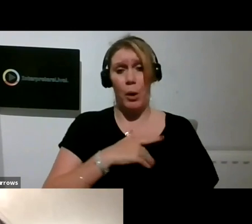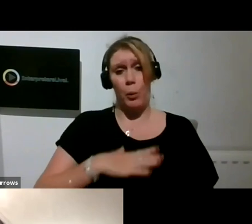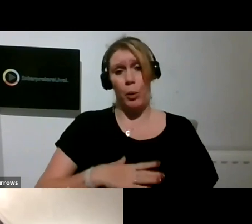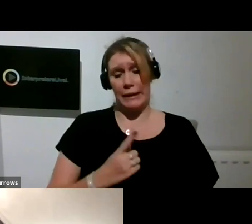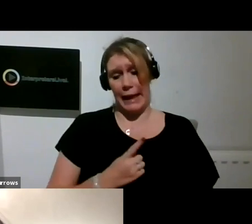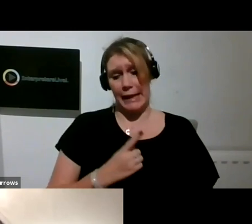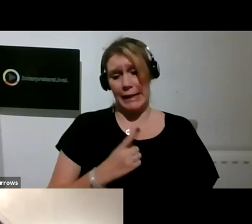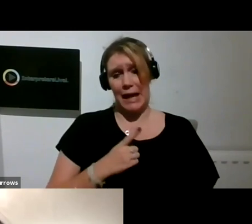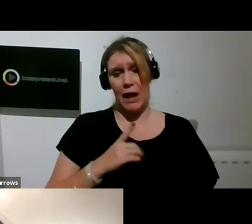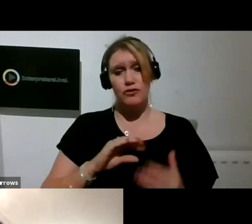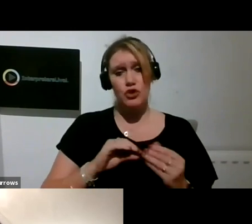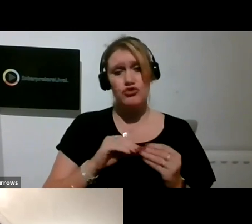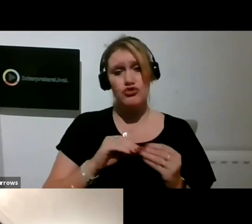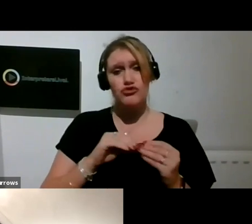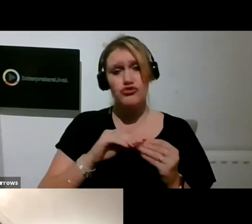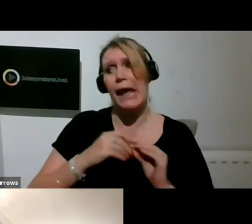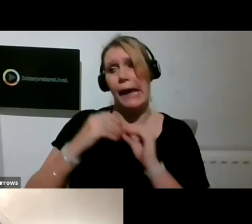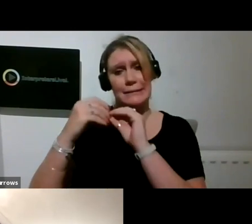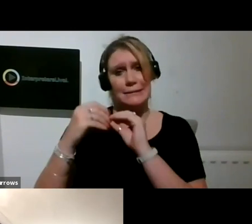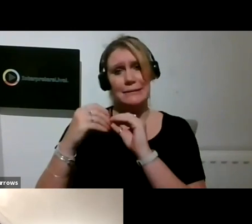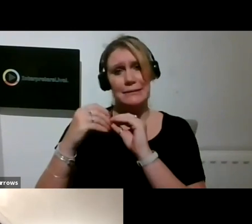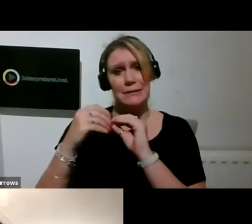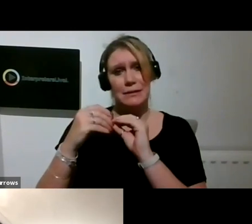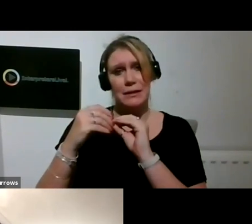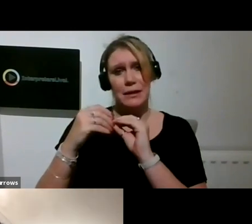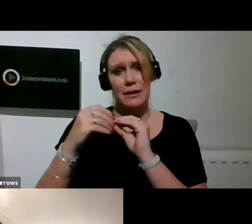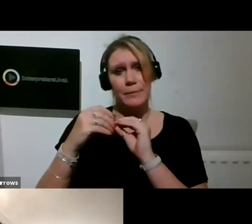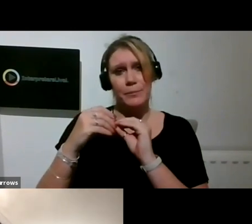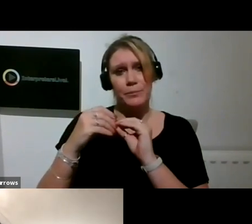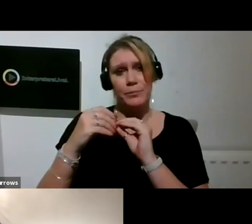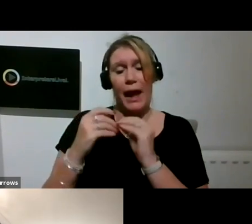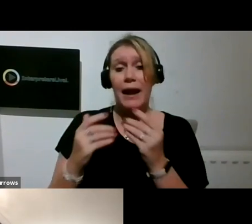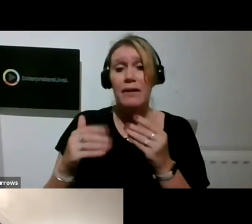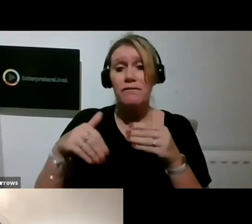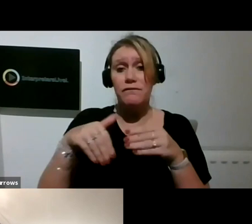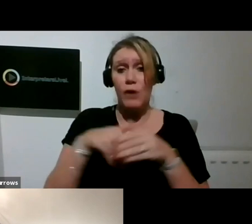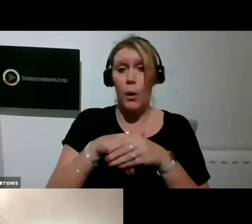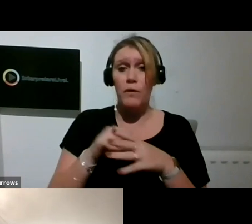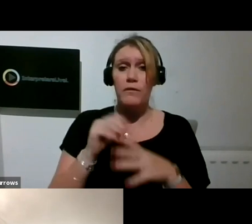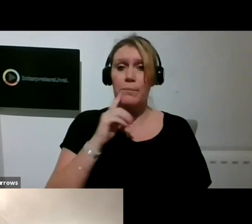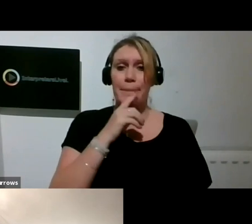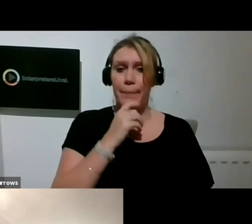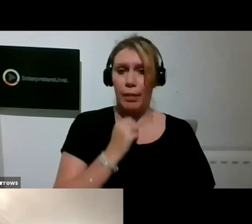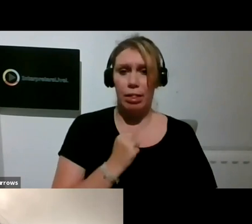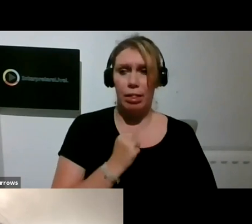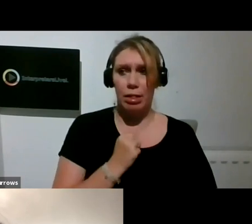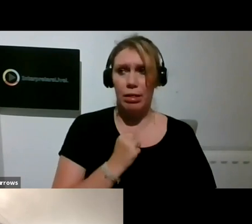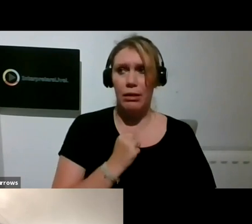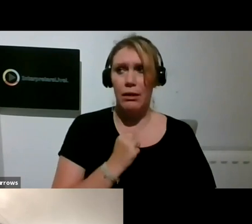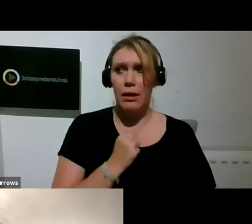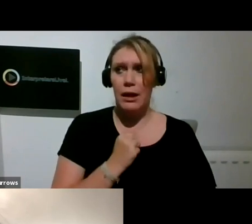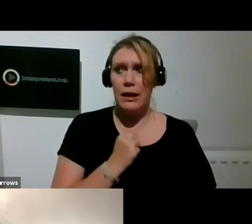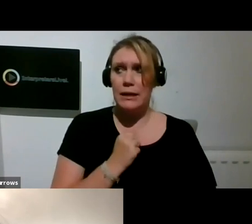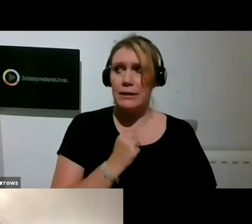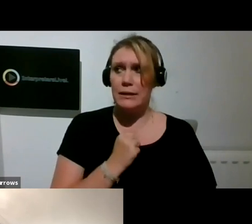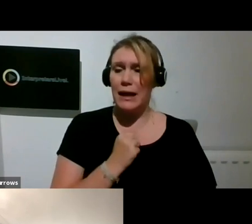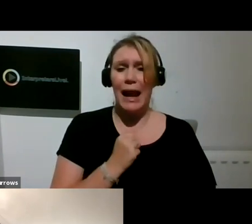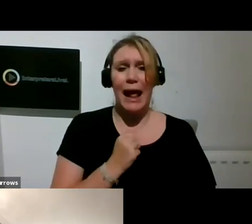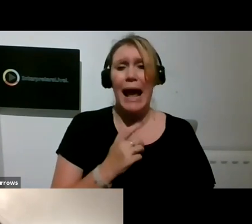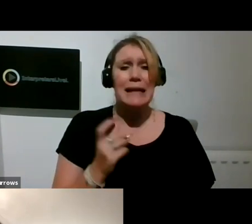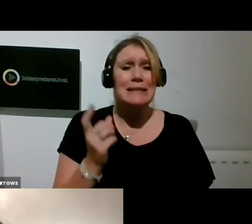you know, just involve people kind of putting together a simple proposal